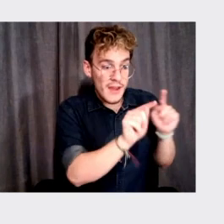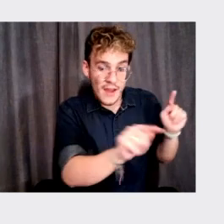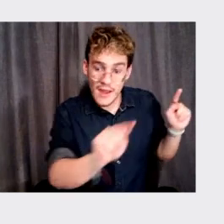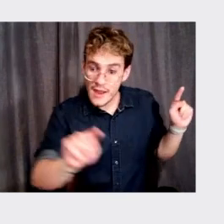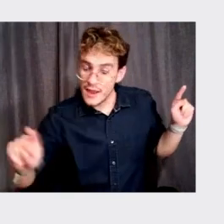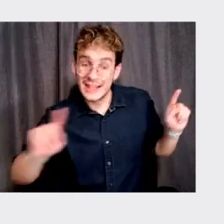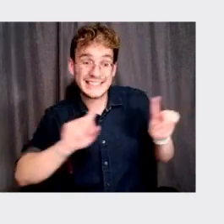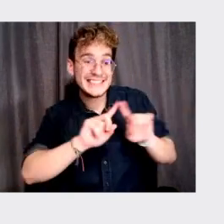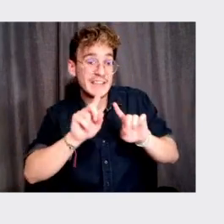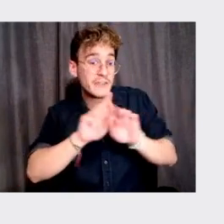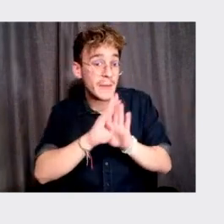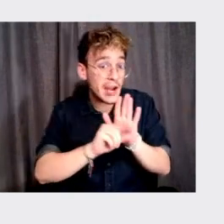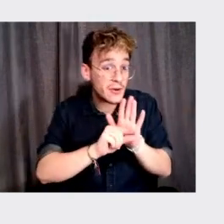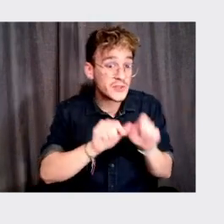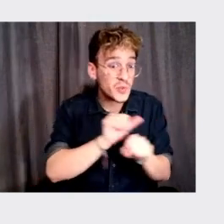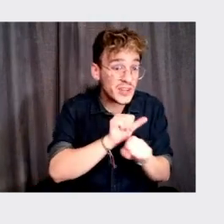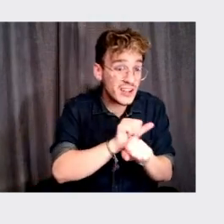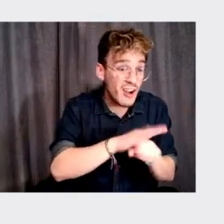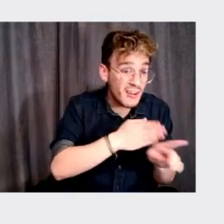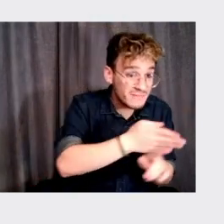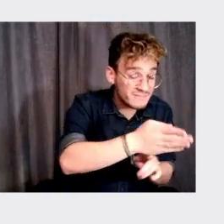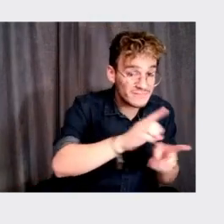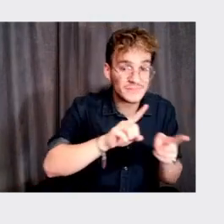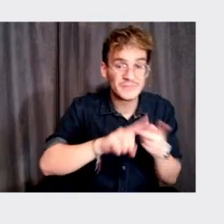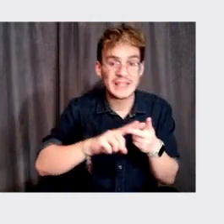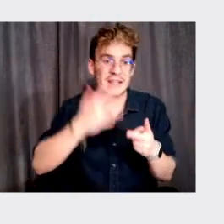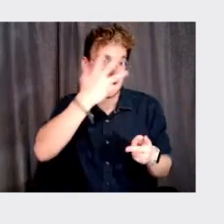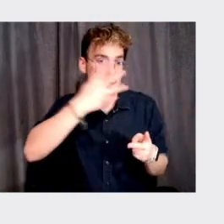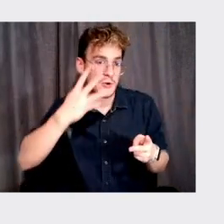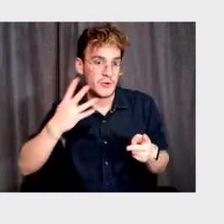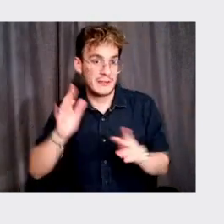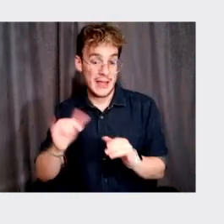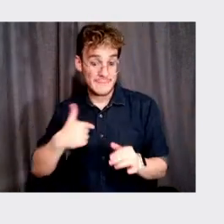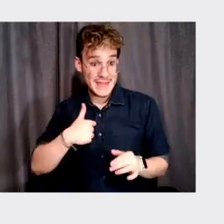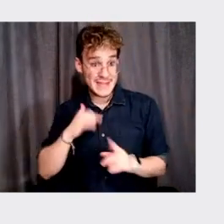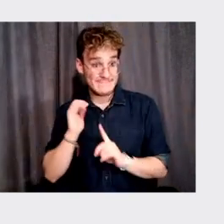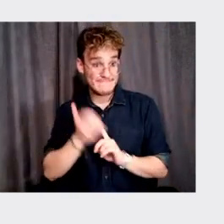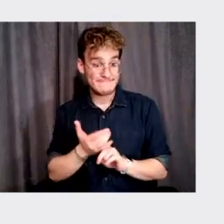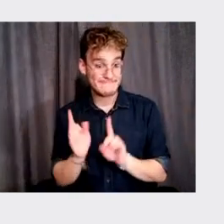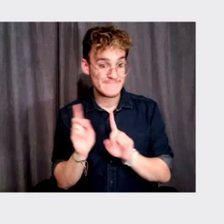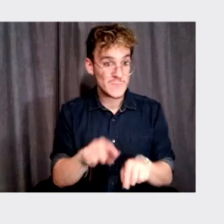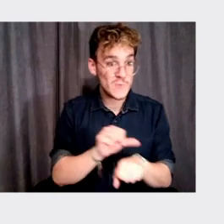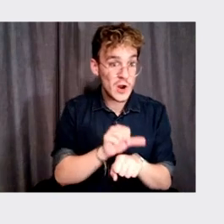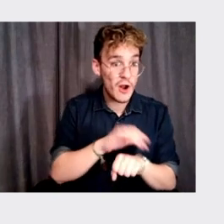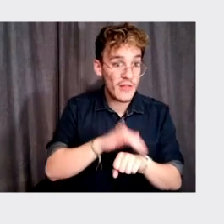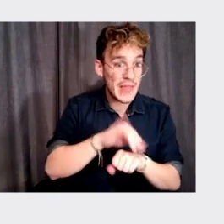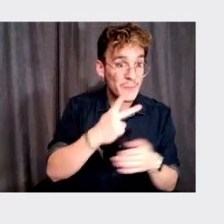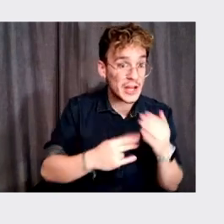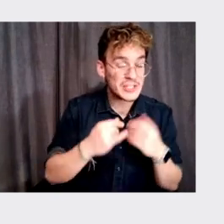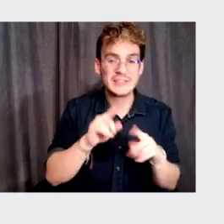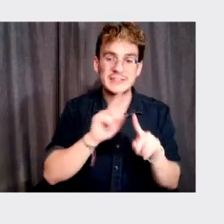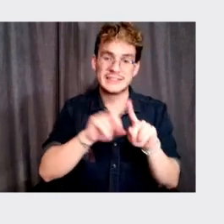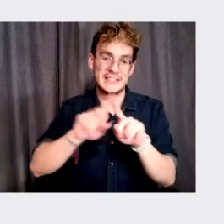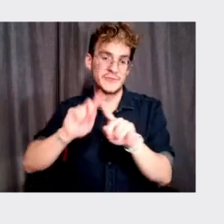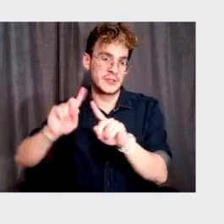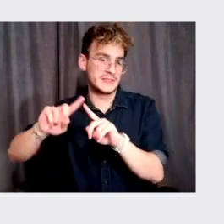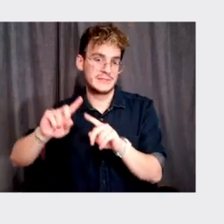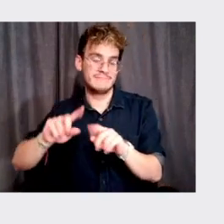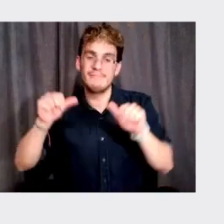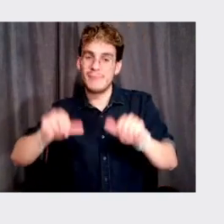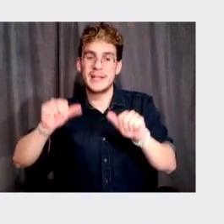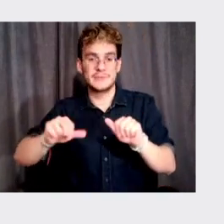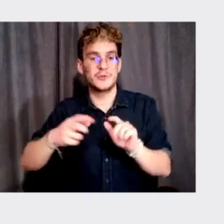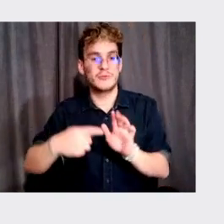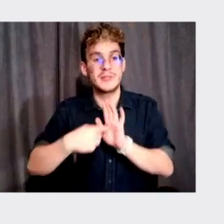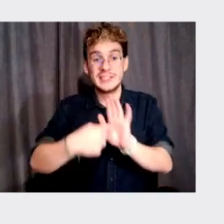backgrounds working on it, uh, people that were immigrants like myself and, you know, from, you know, all sorts of different, uh, possible